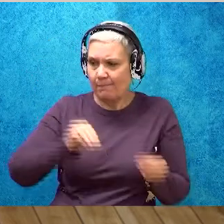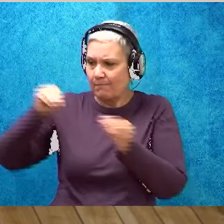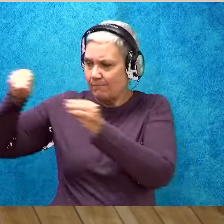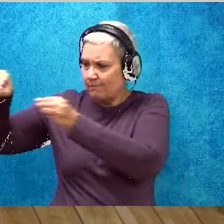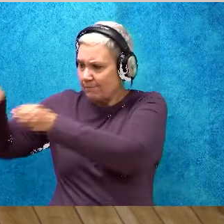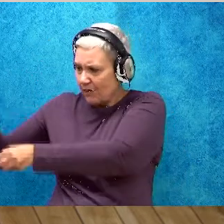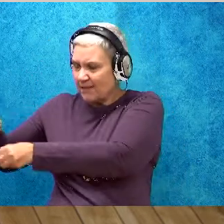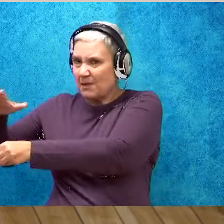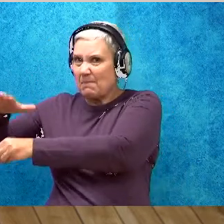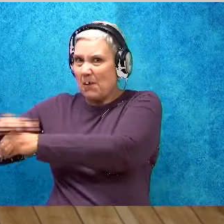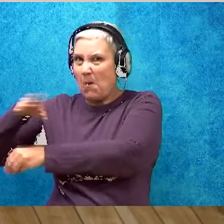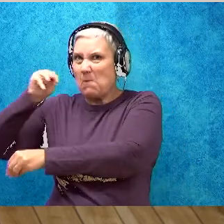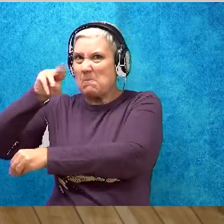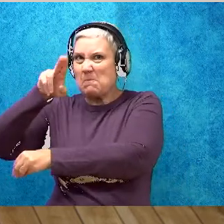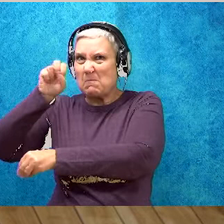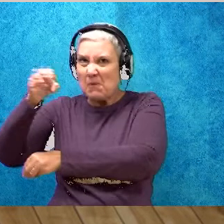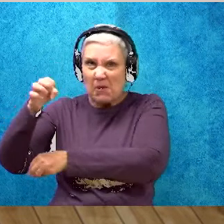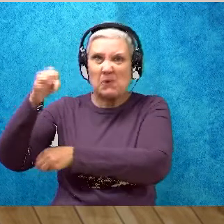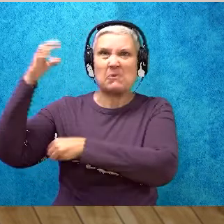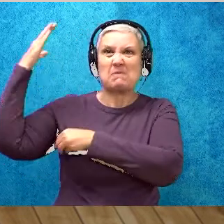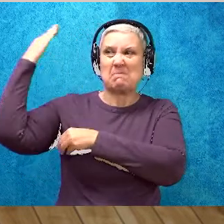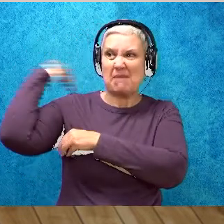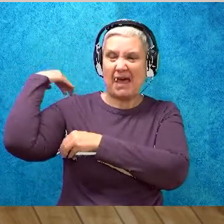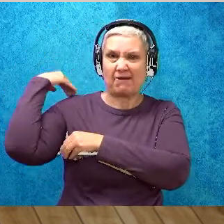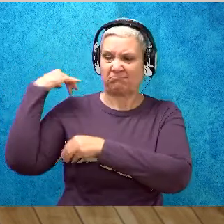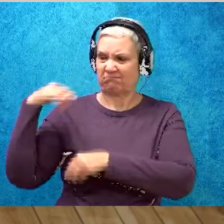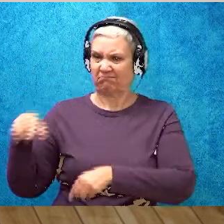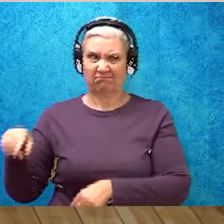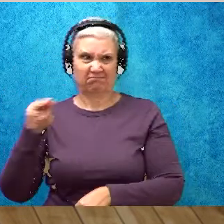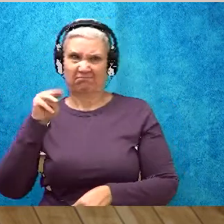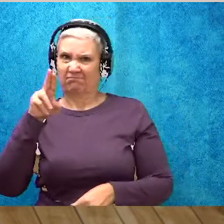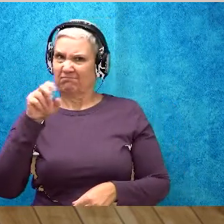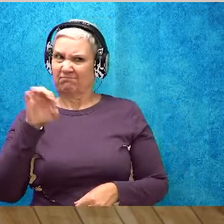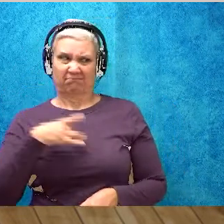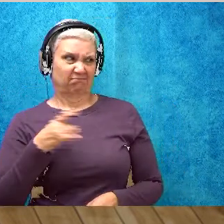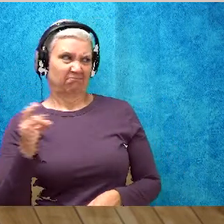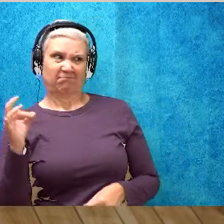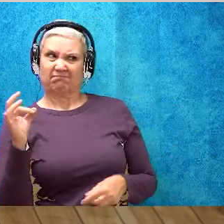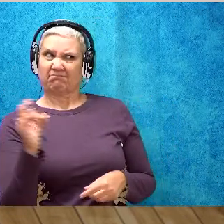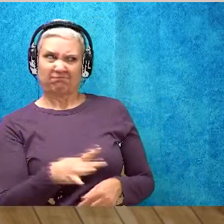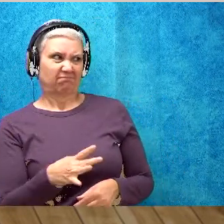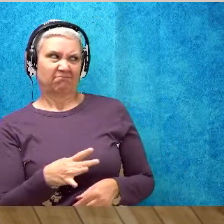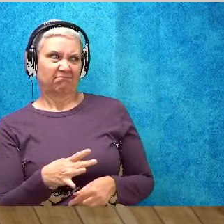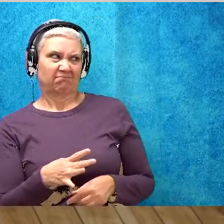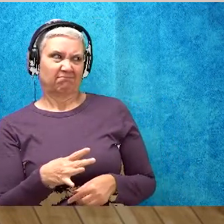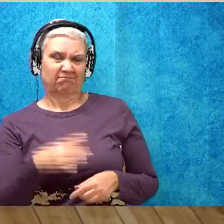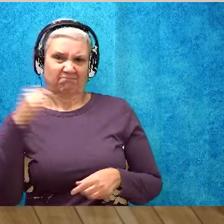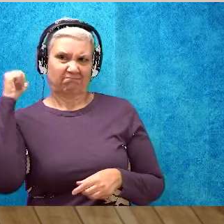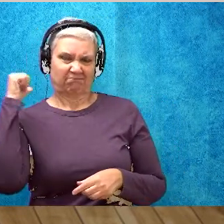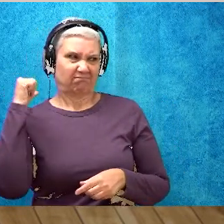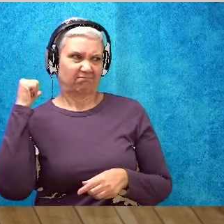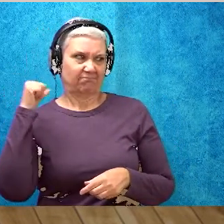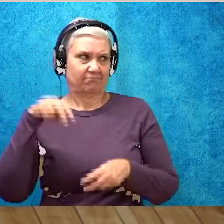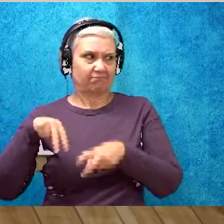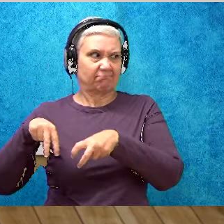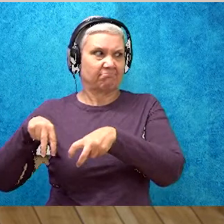does not like branches on his back. Muse stands still and does not budge.